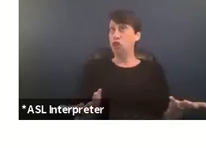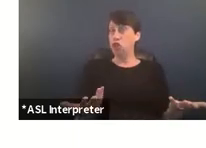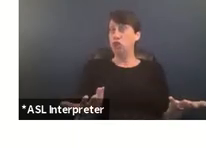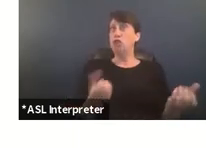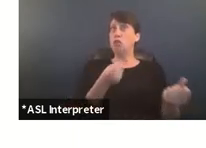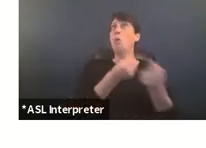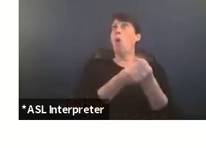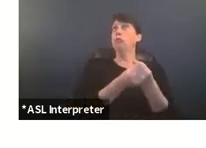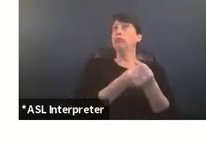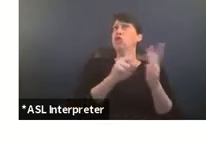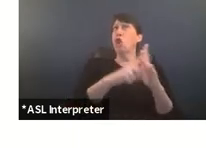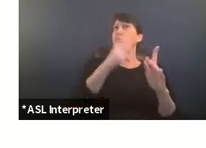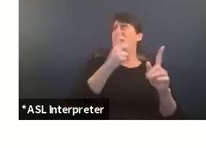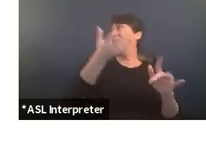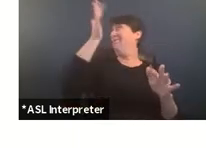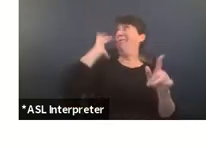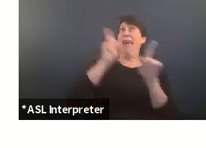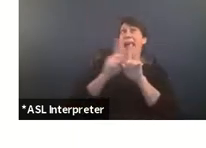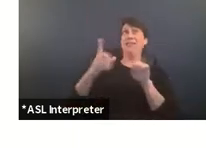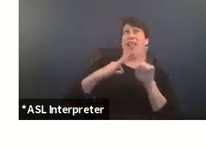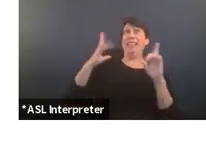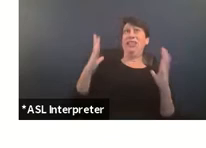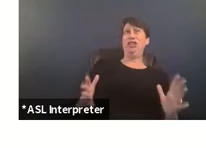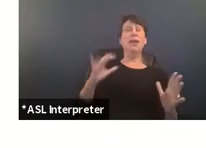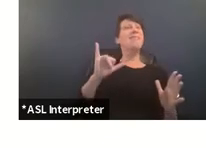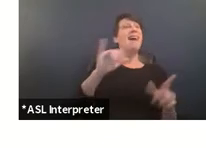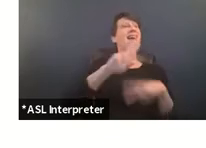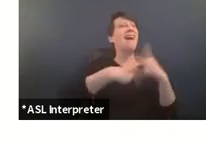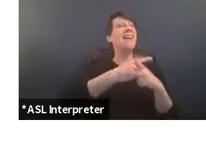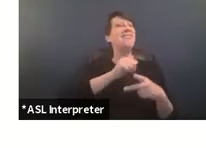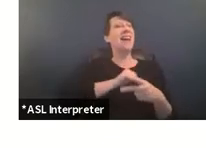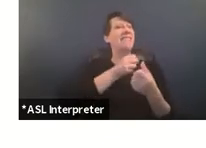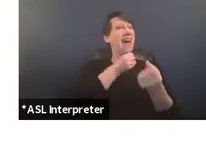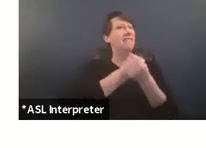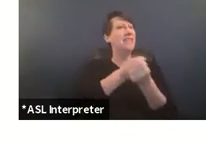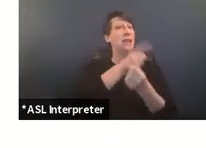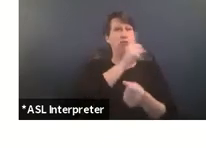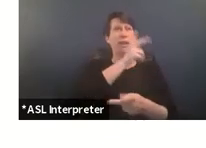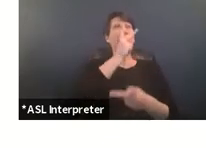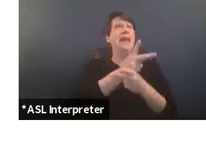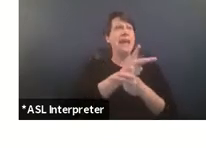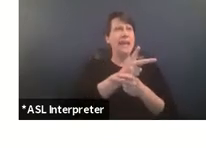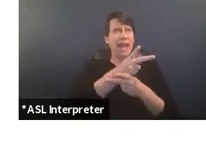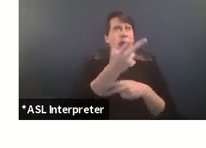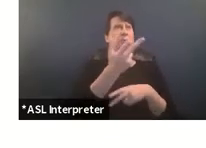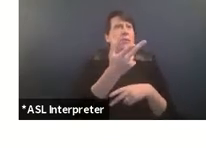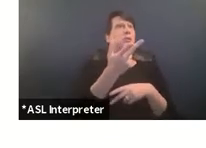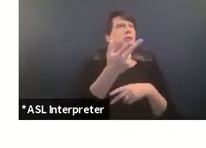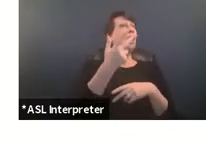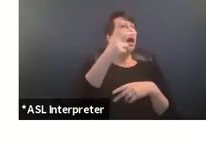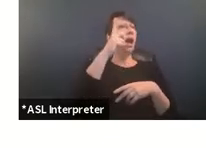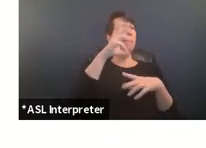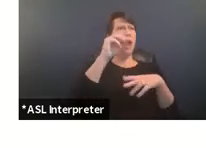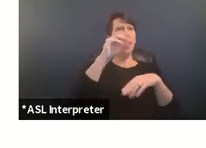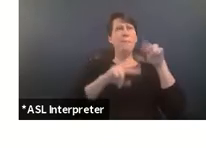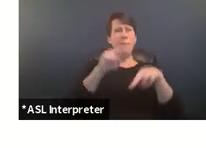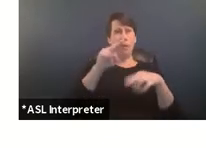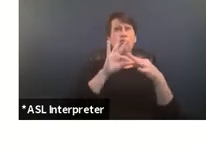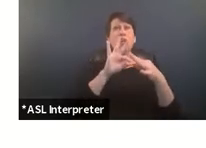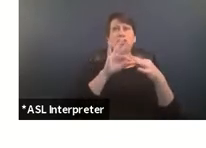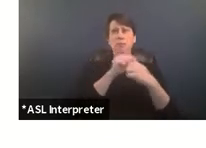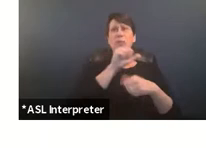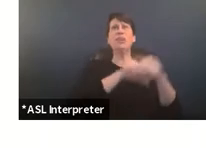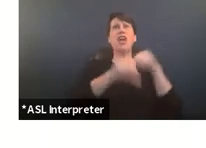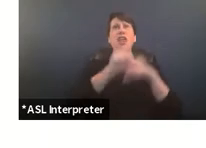support um this kind of self-advocacy really kept survivors connected and able to build relationships with one another